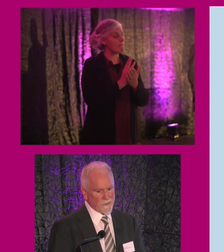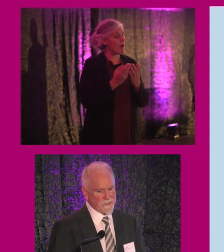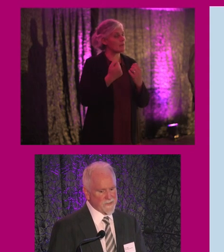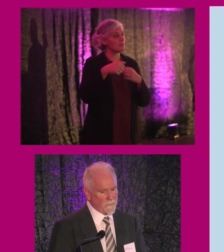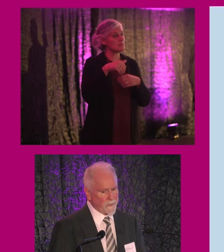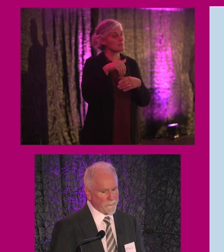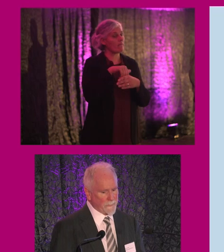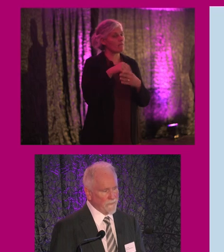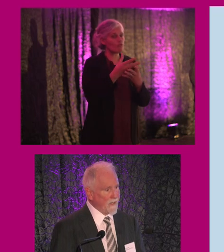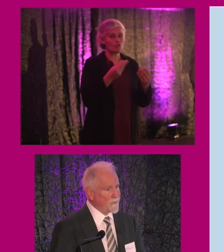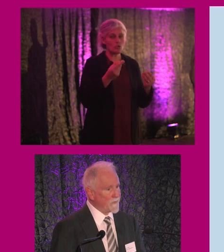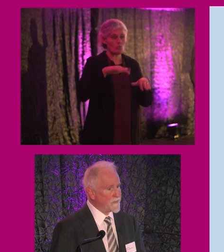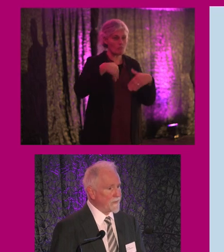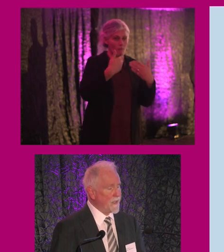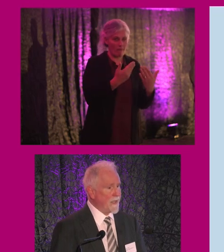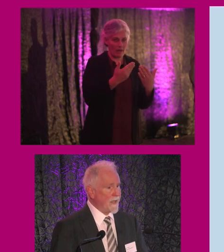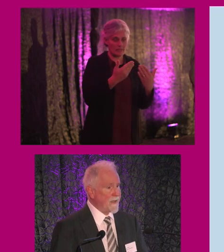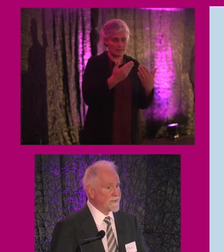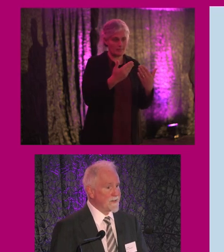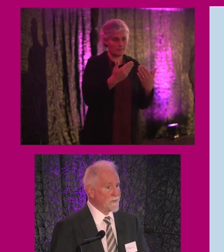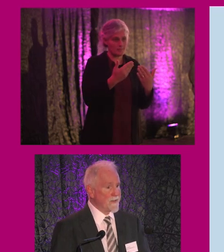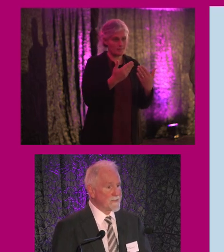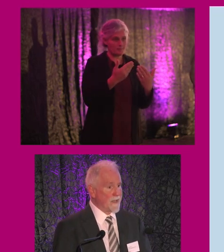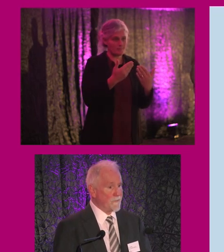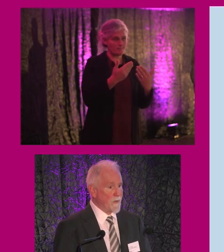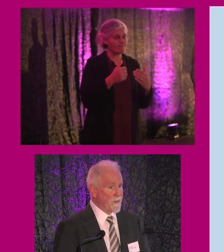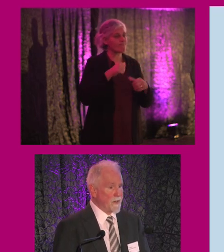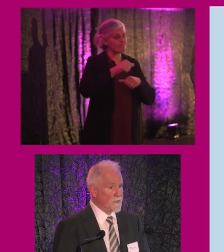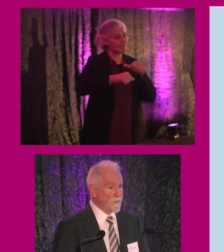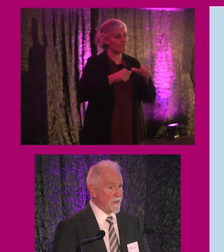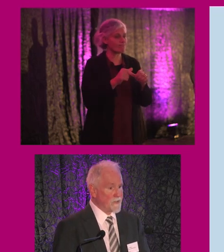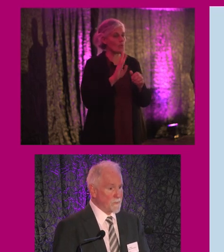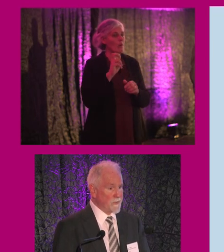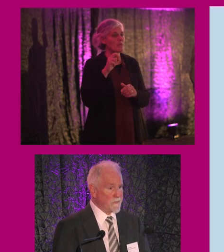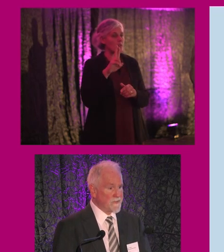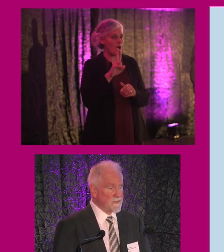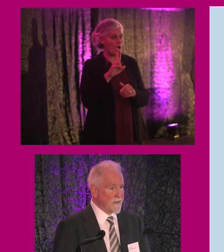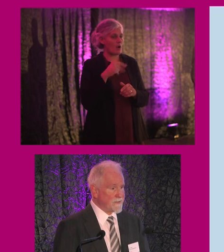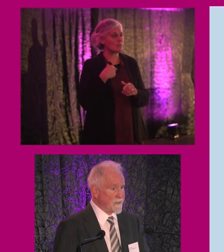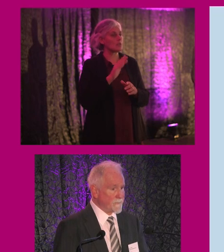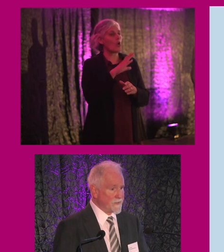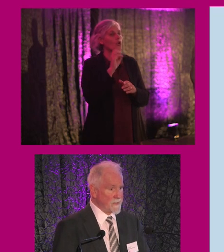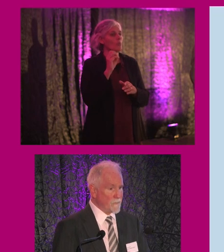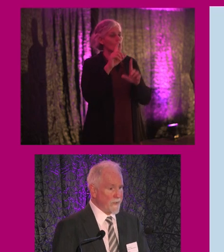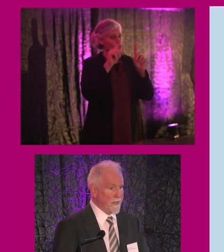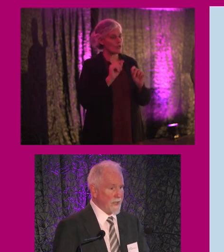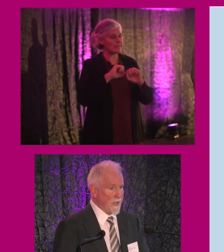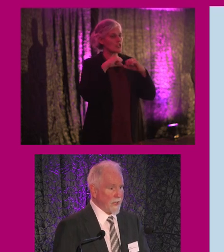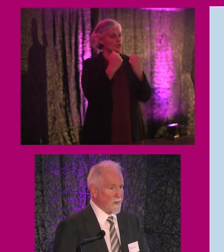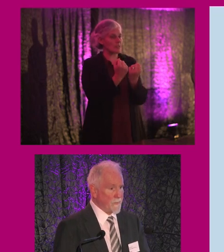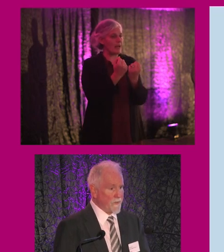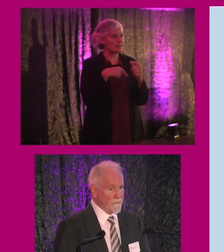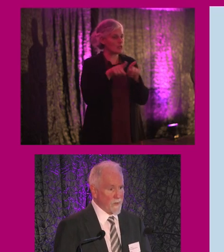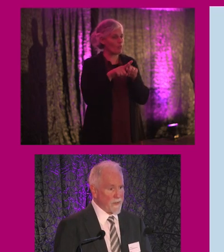resources that we provide, we've done a series of webinars with the Irish Computer Society, and we're still running